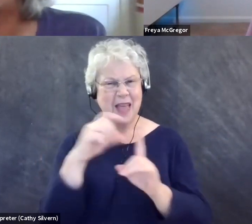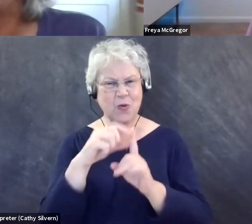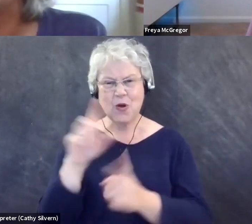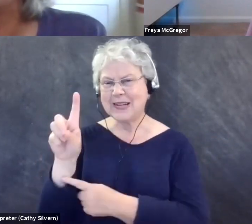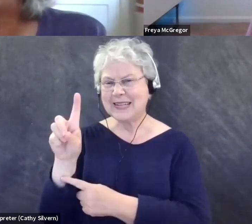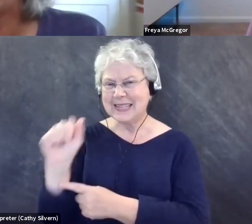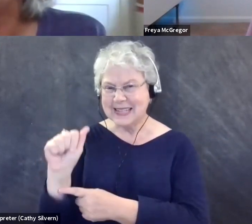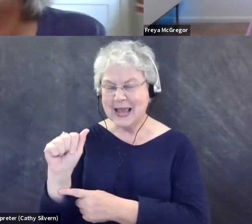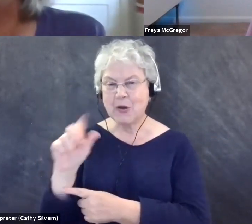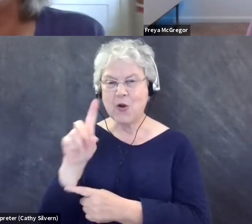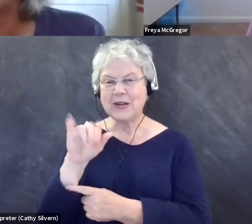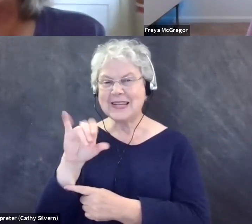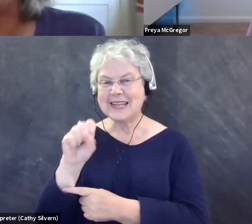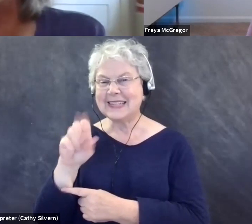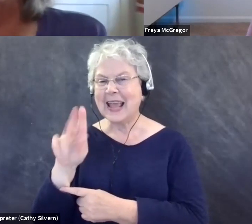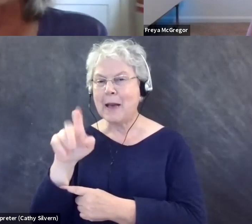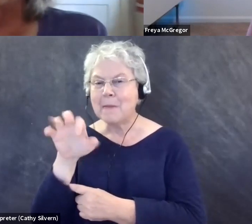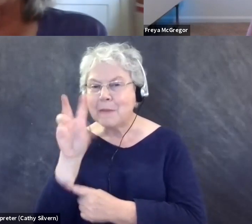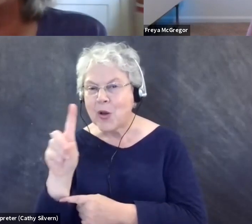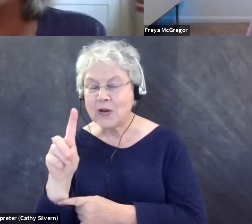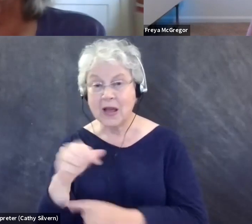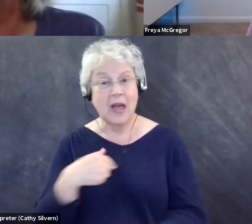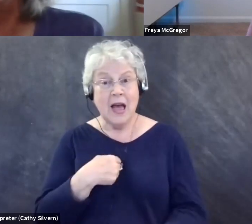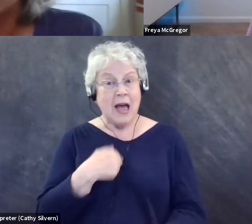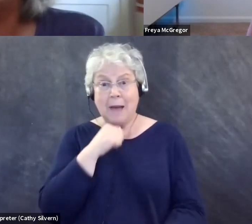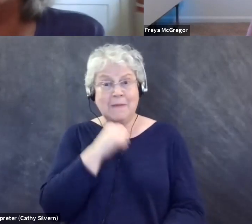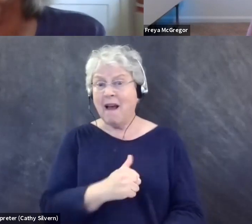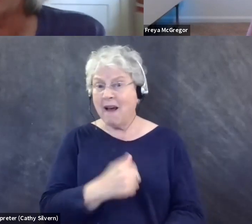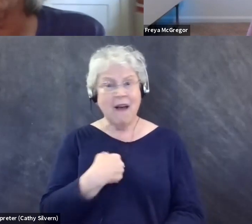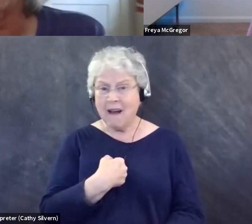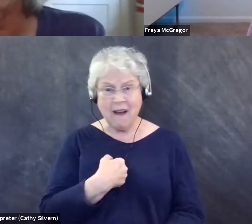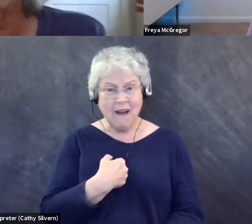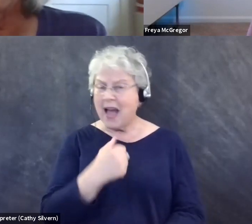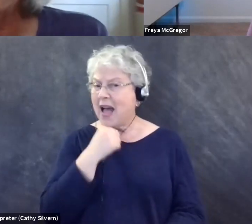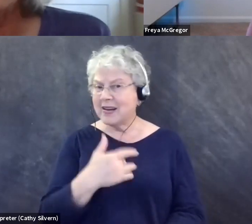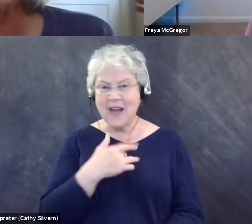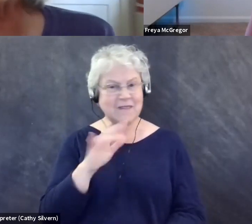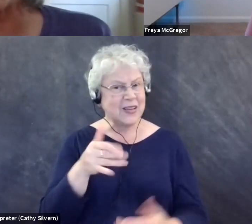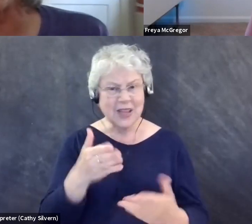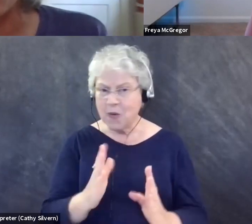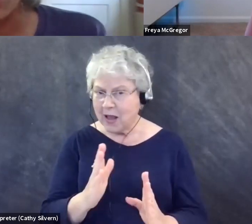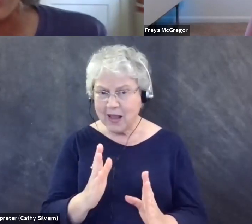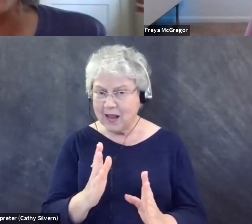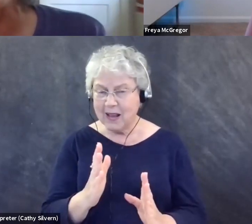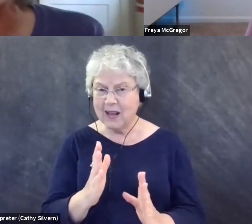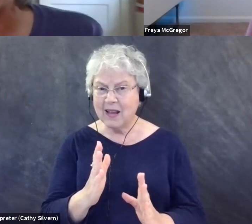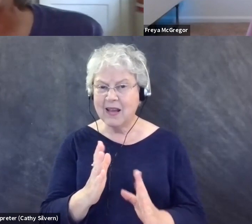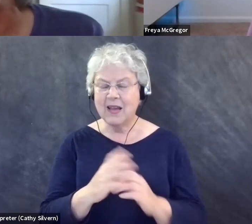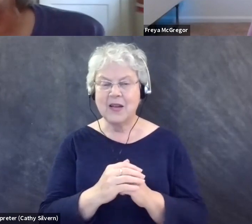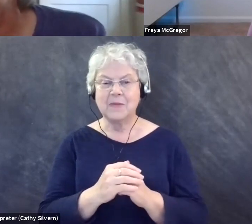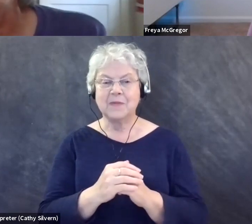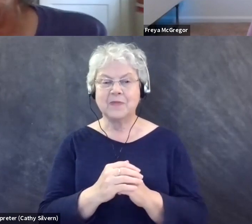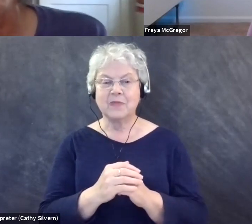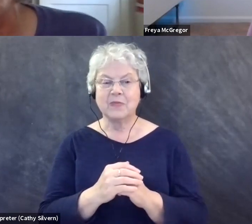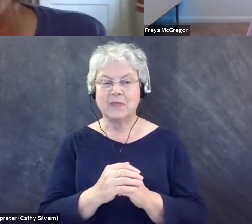or disabled, I'm like, I'm not at all a disabled person. I do not feel that way. And so I have the